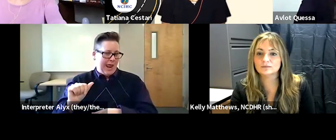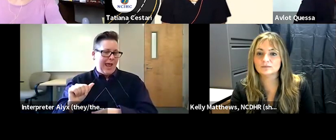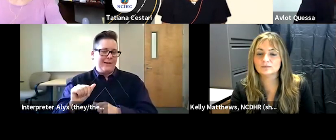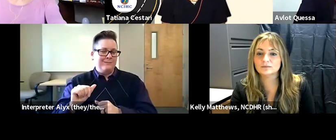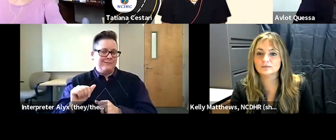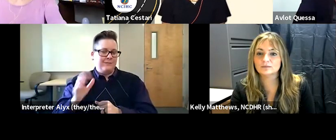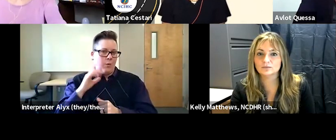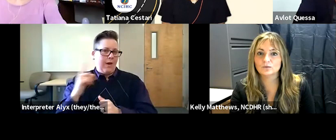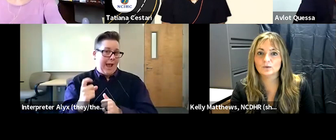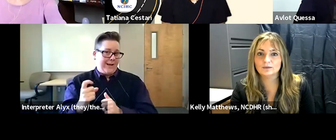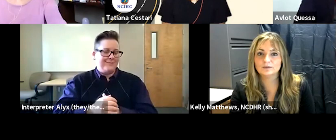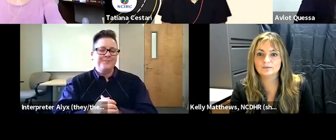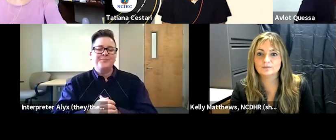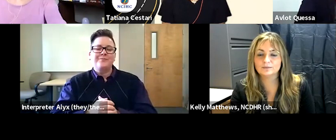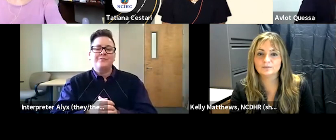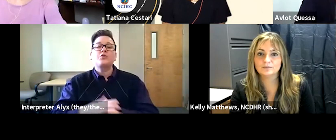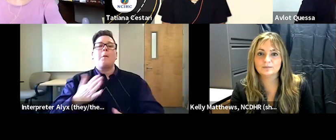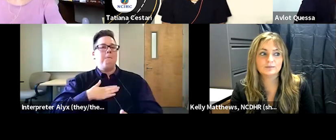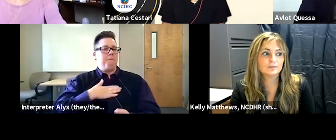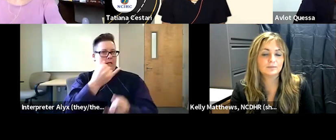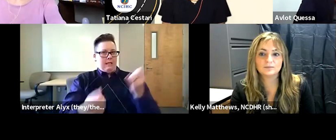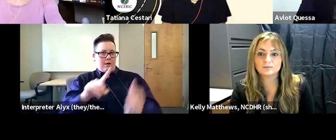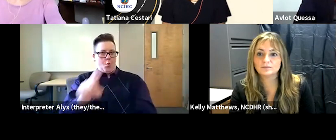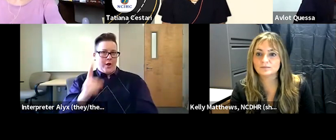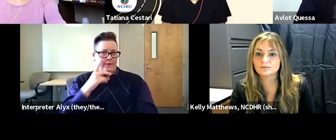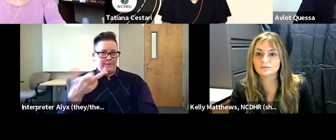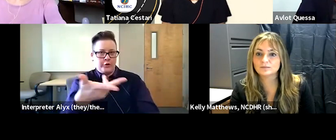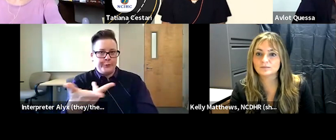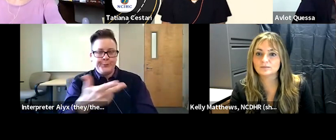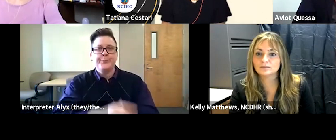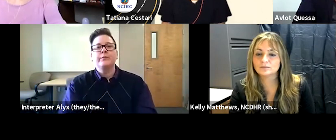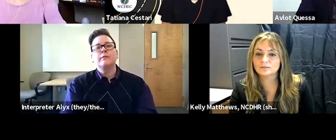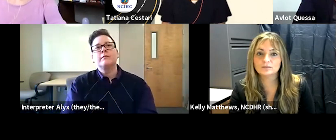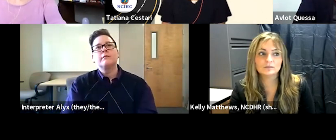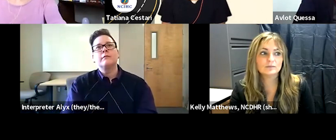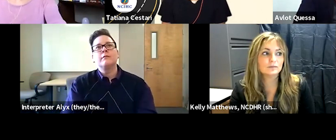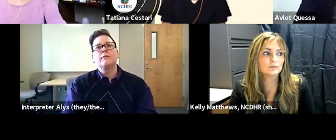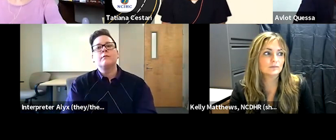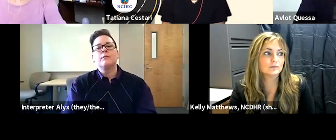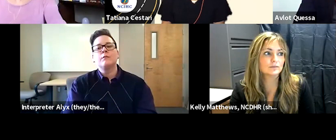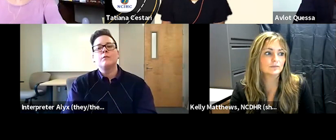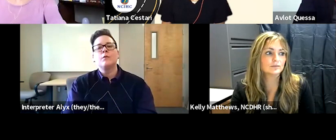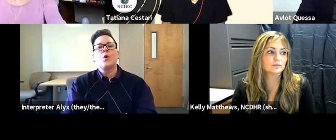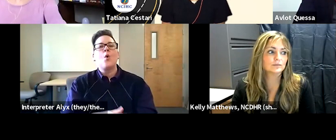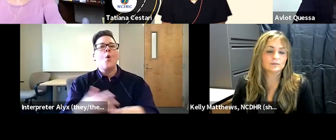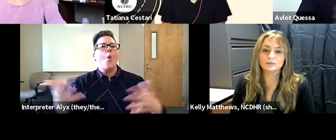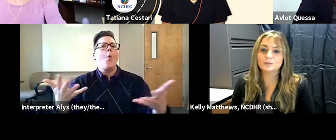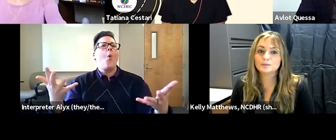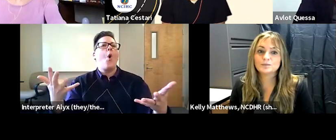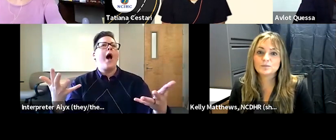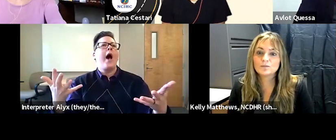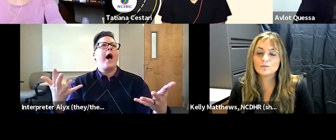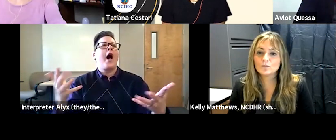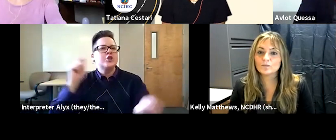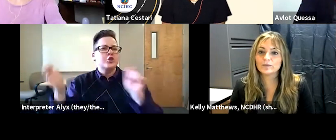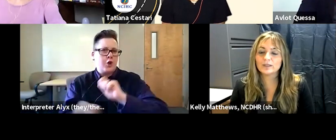tab so my last question is what changes if any did you